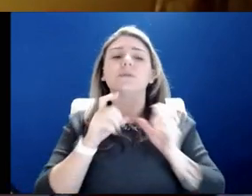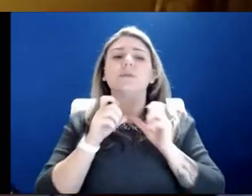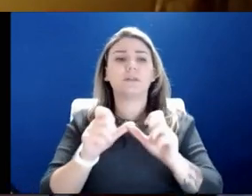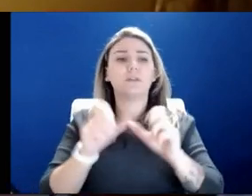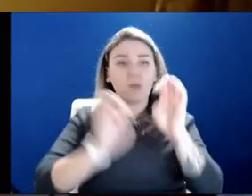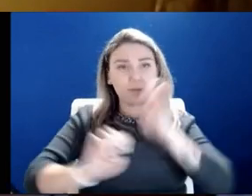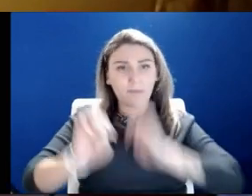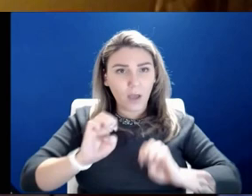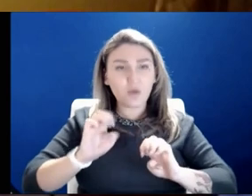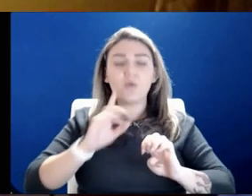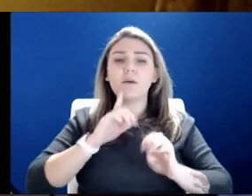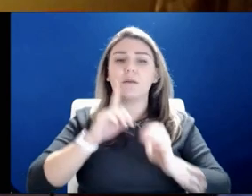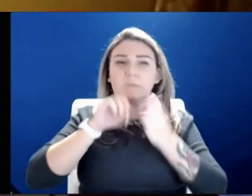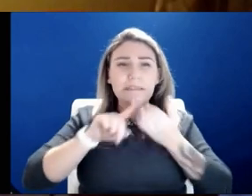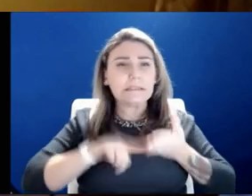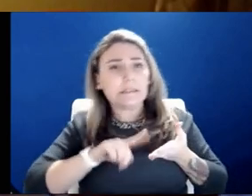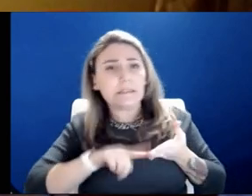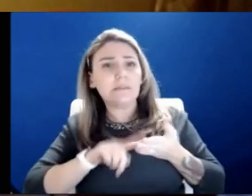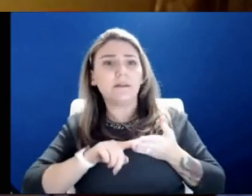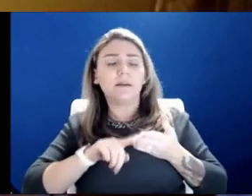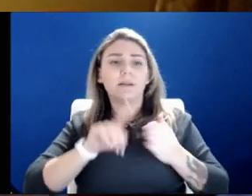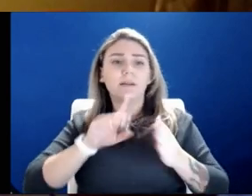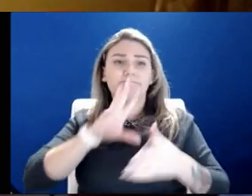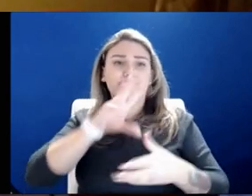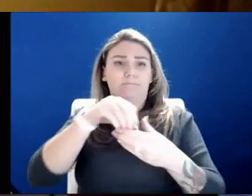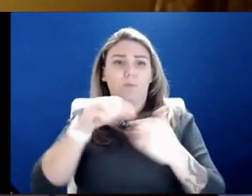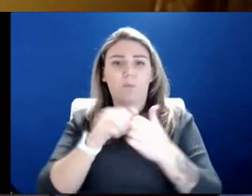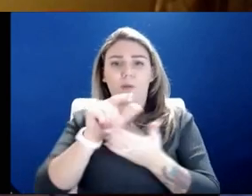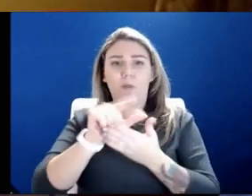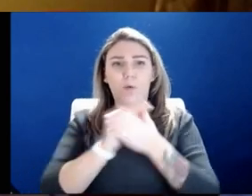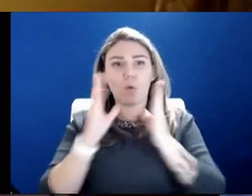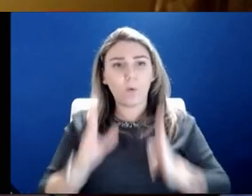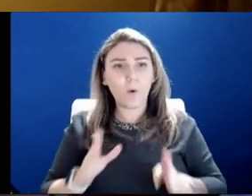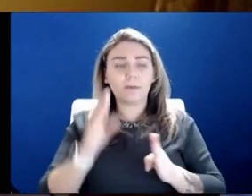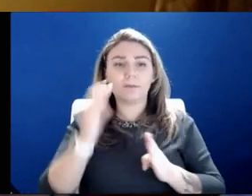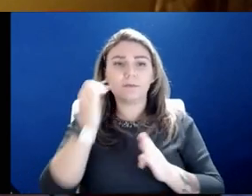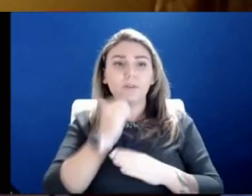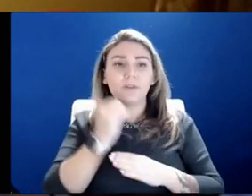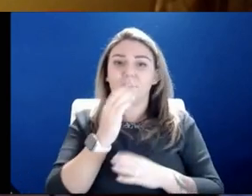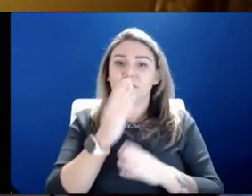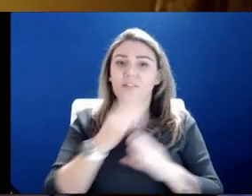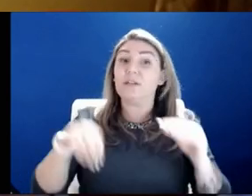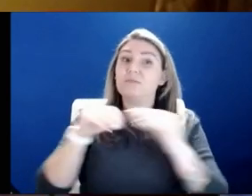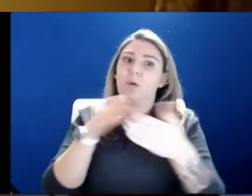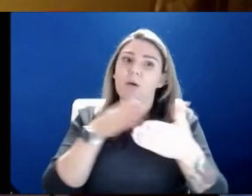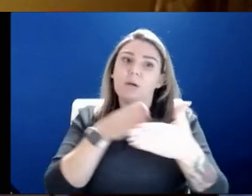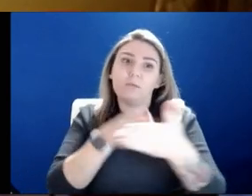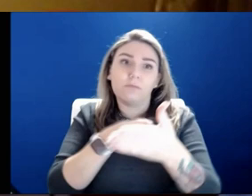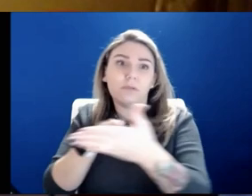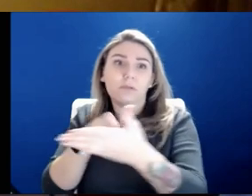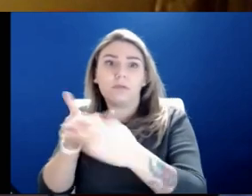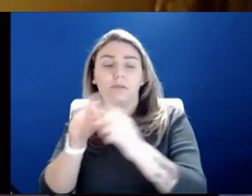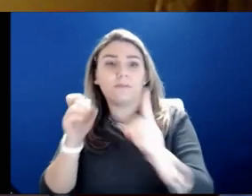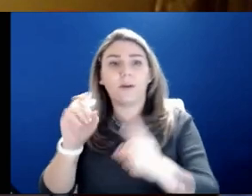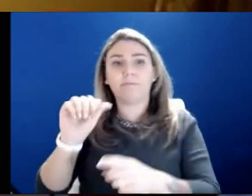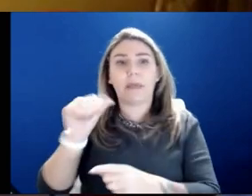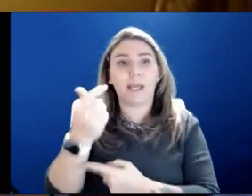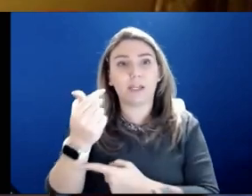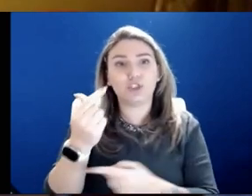certainly are engaging with our lawyers regularly because we get more saber rattling from our state attorney general.